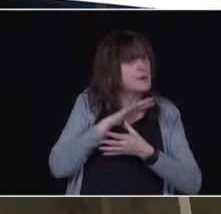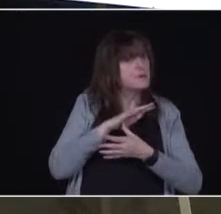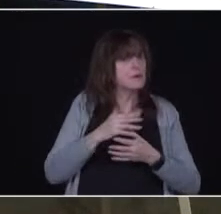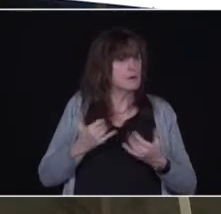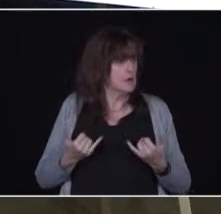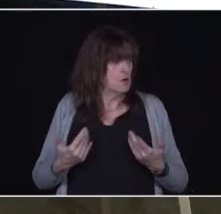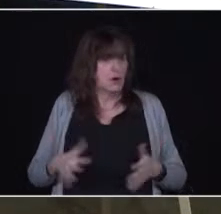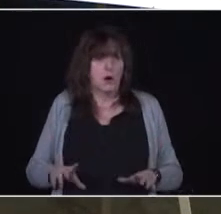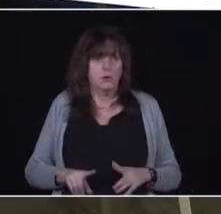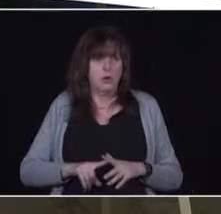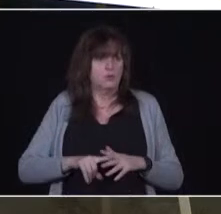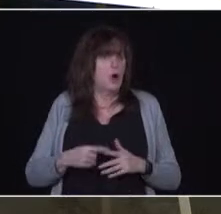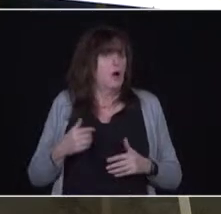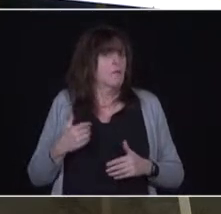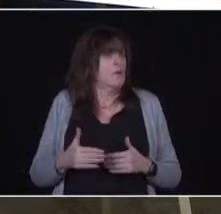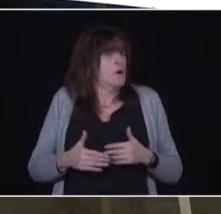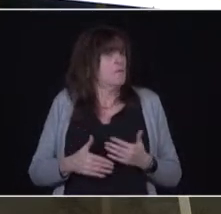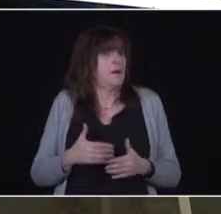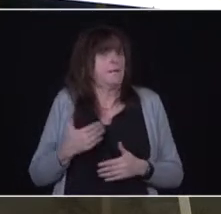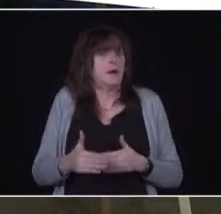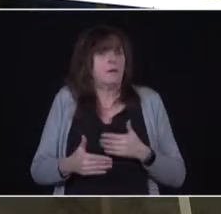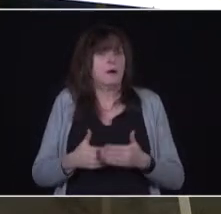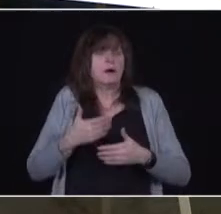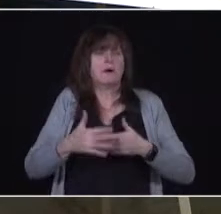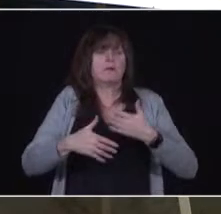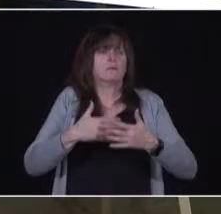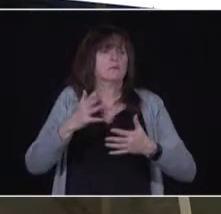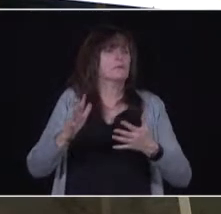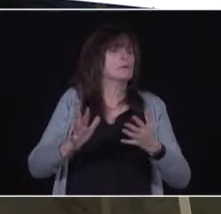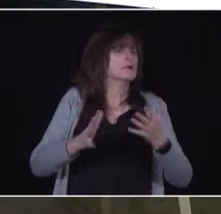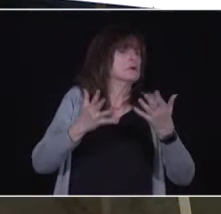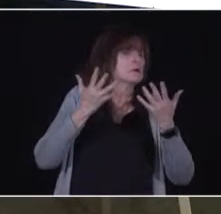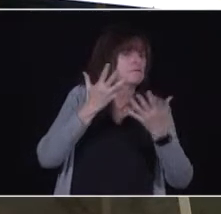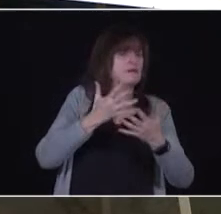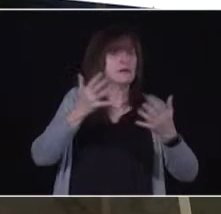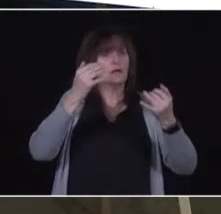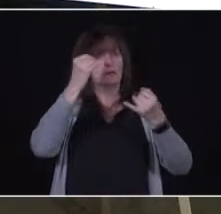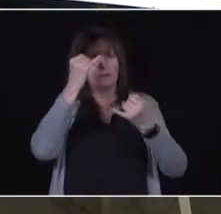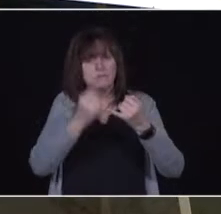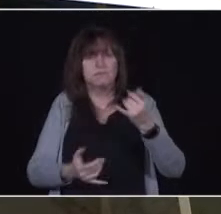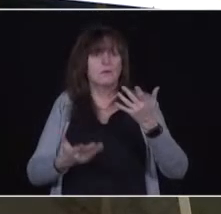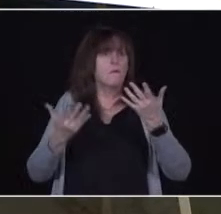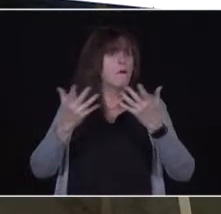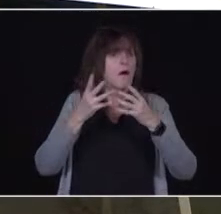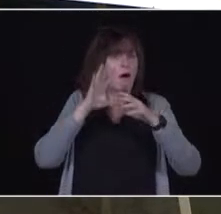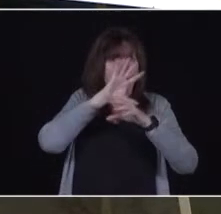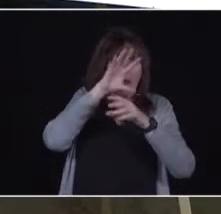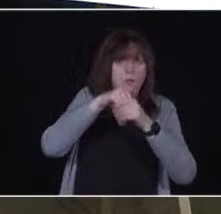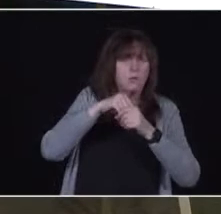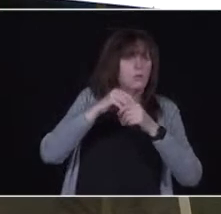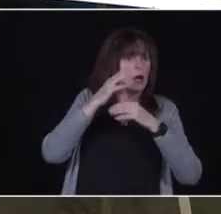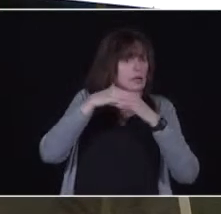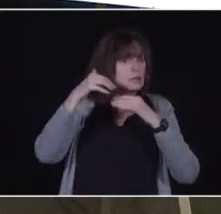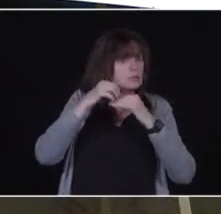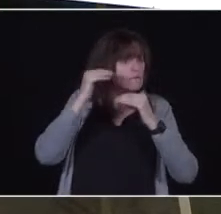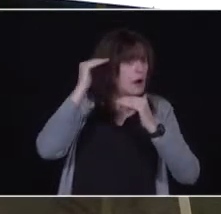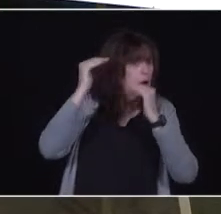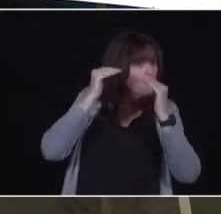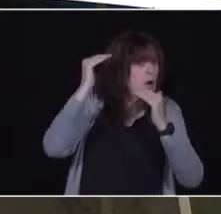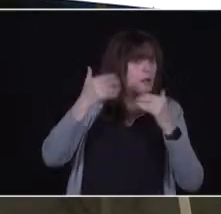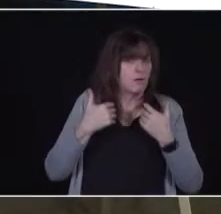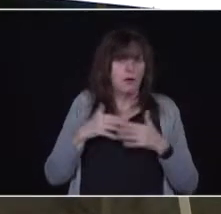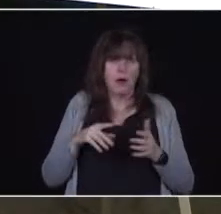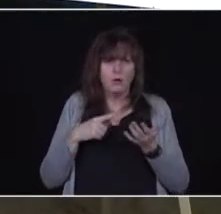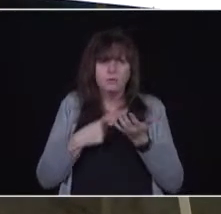right out through to the end of the vaccination program. And that includes the indigenous adults in the communities I talked about and the urban indigenous. So